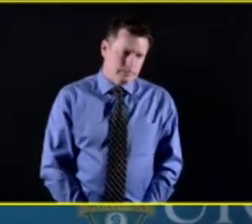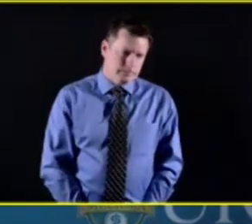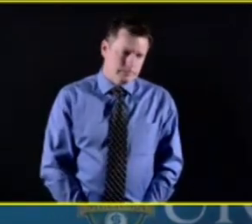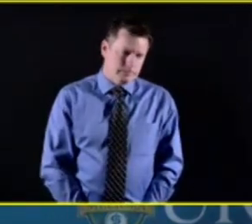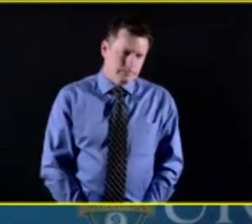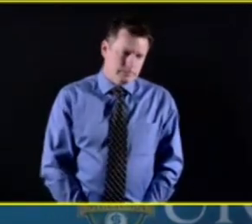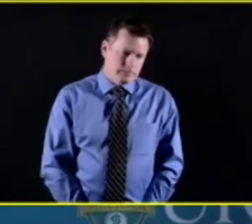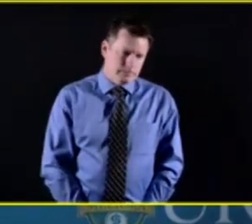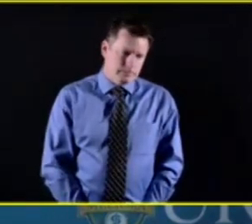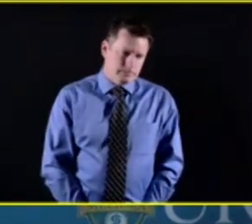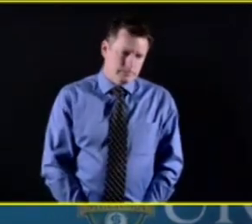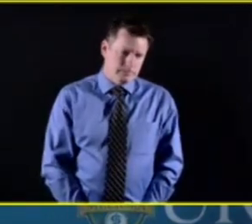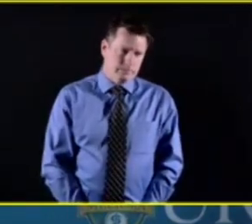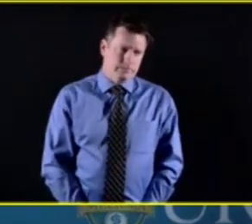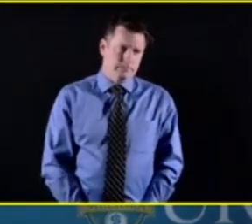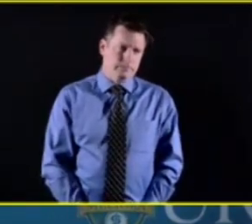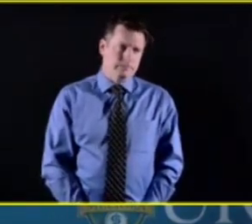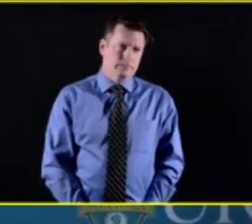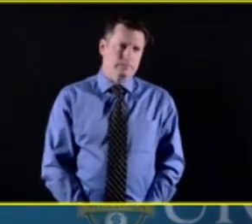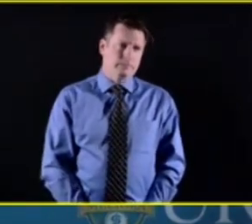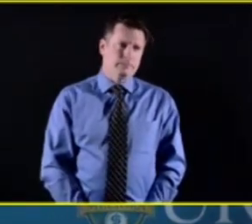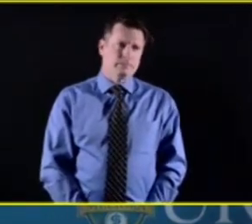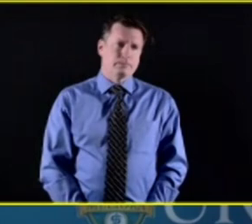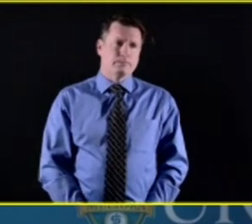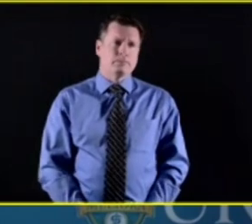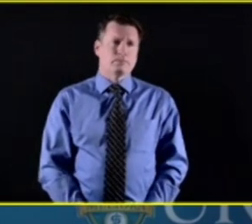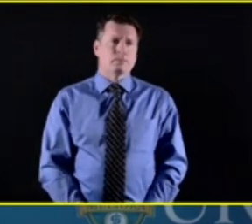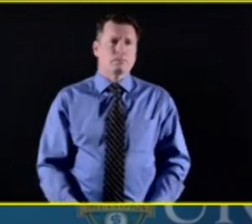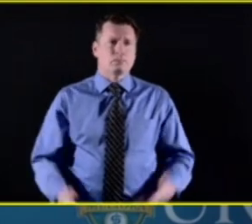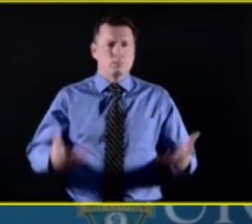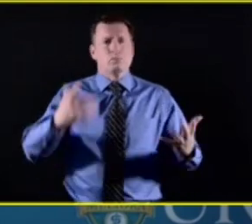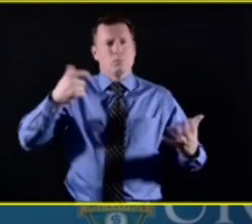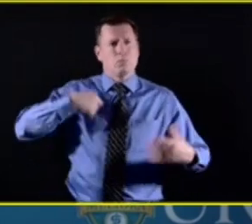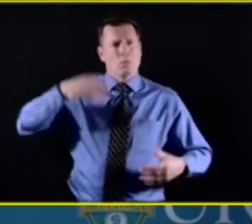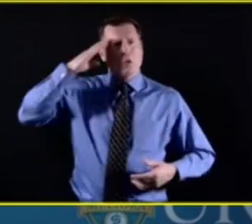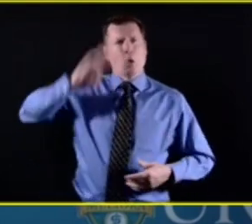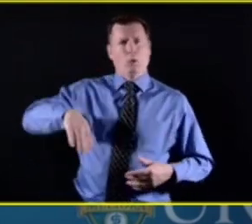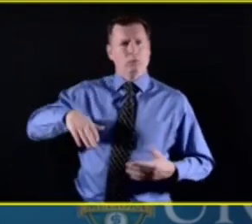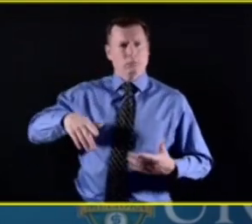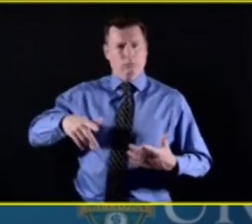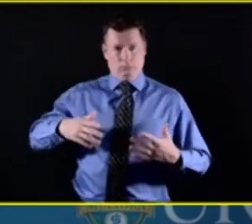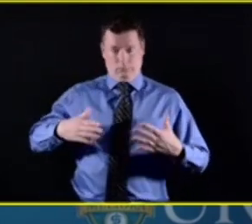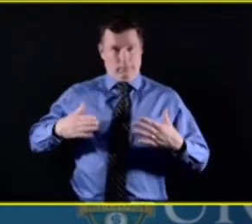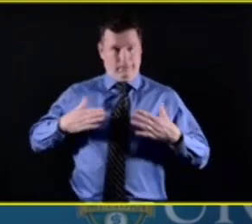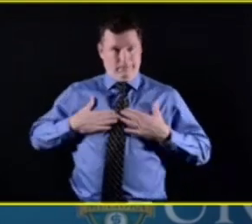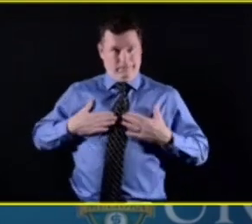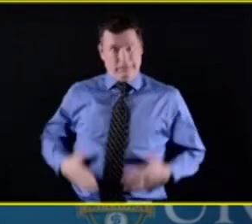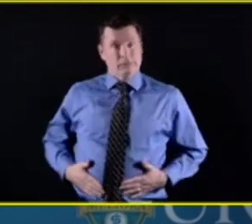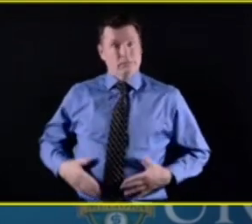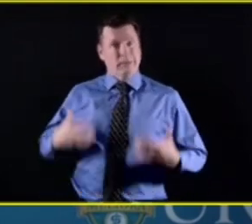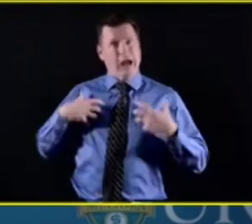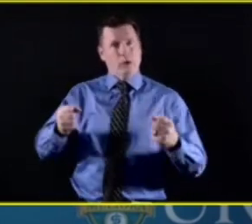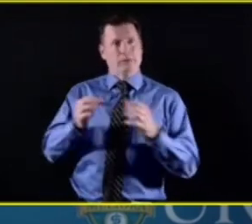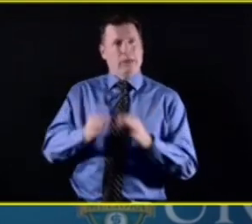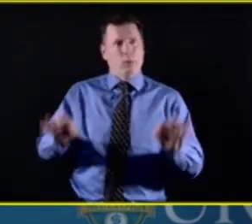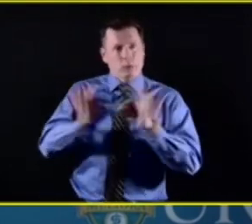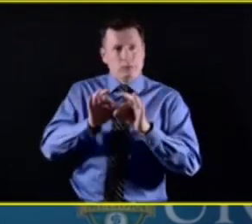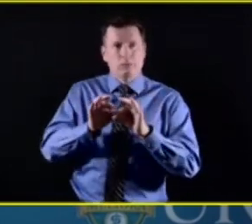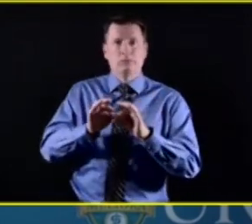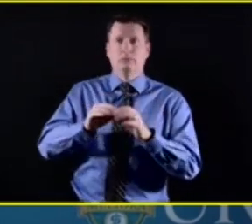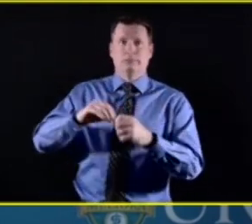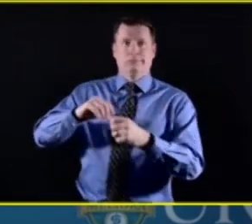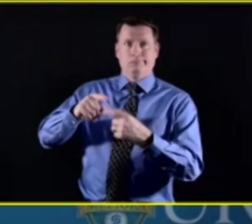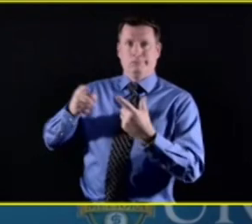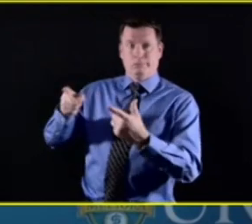of mental health as a dimension of health impacted by the virus and by our needed